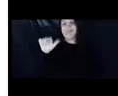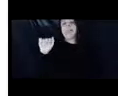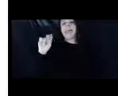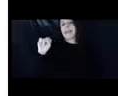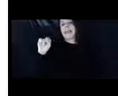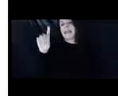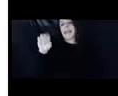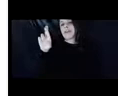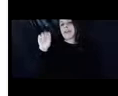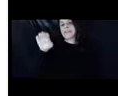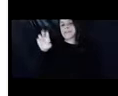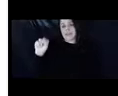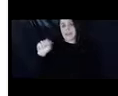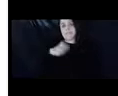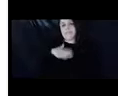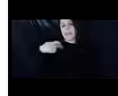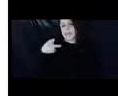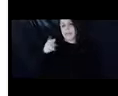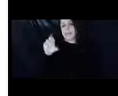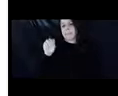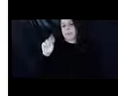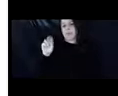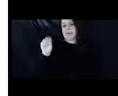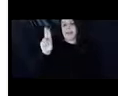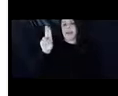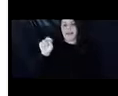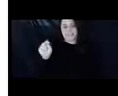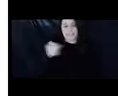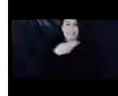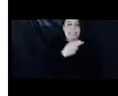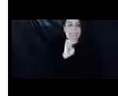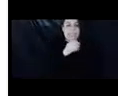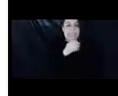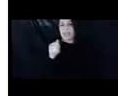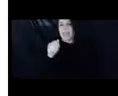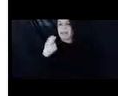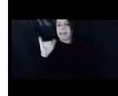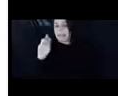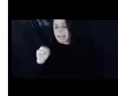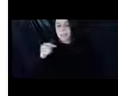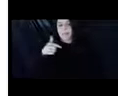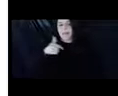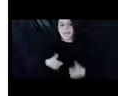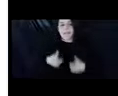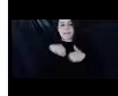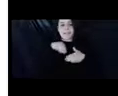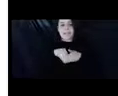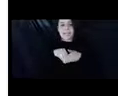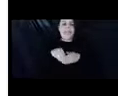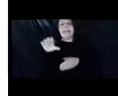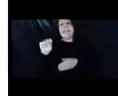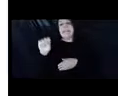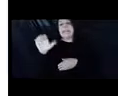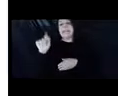pronouns are he and him. I have lived in scattered site supportive housing for homeless people living with a mental illness